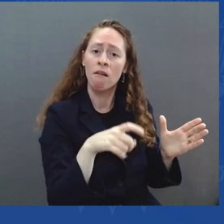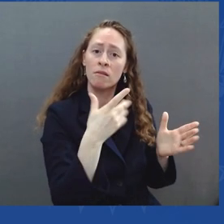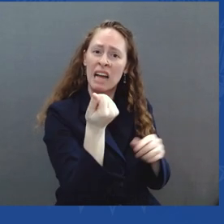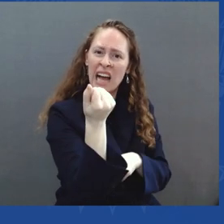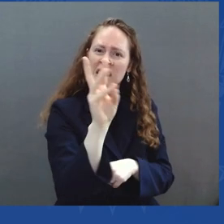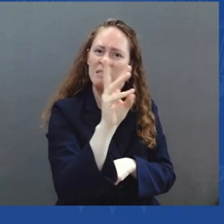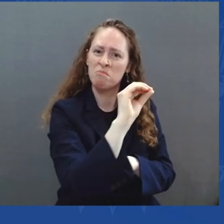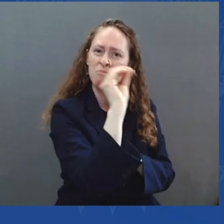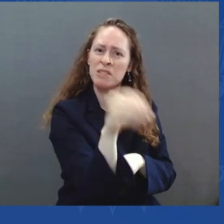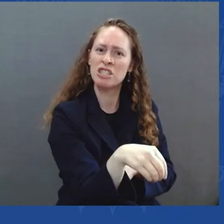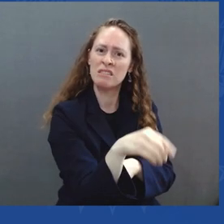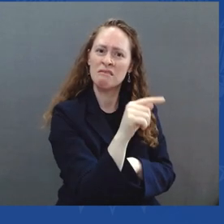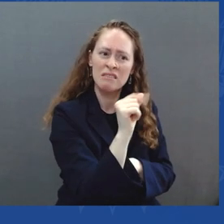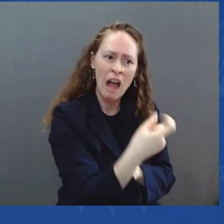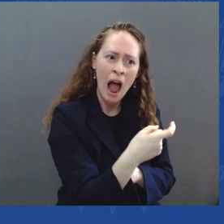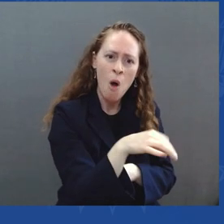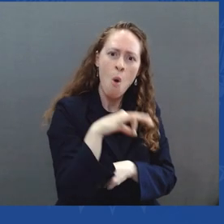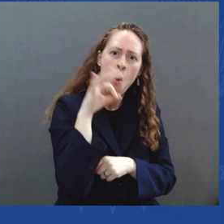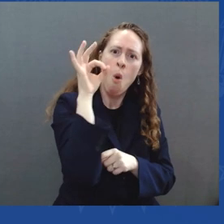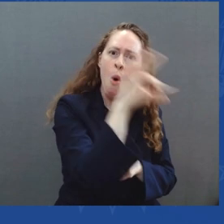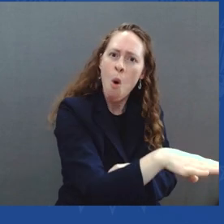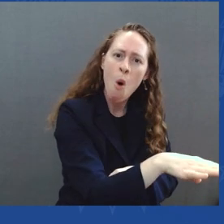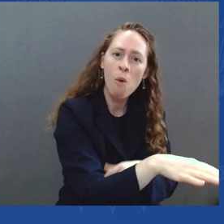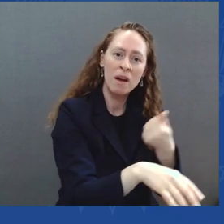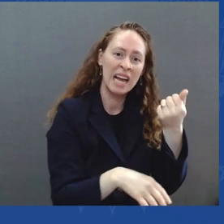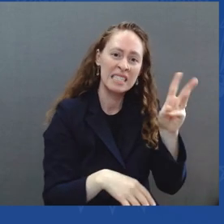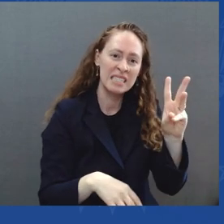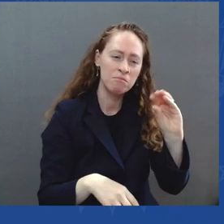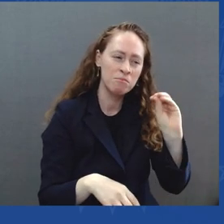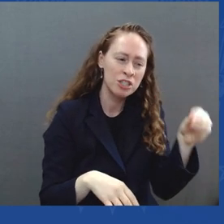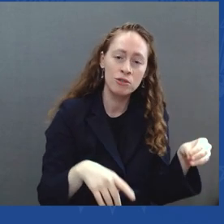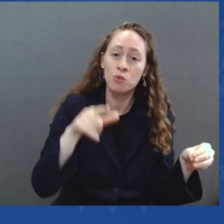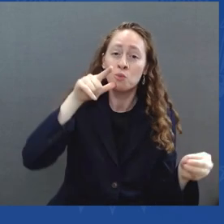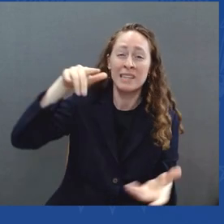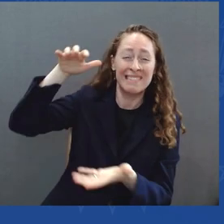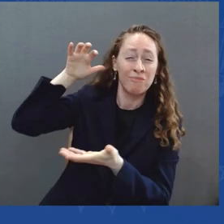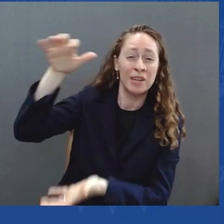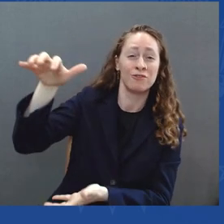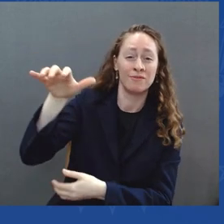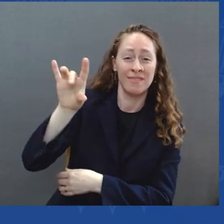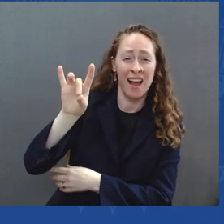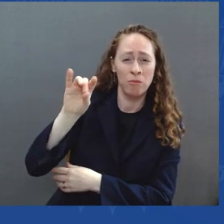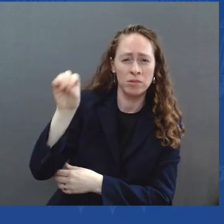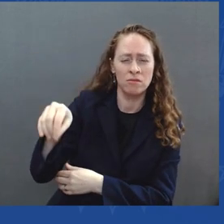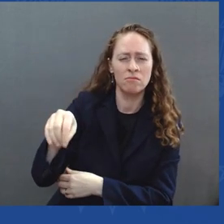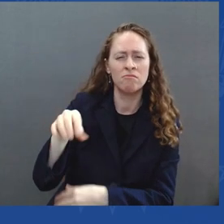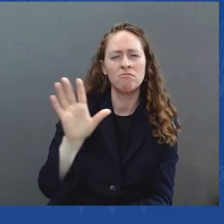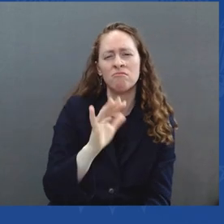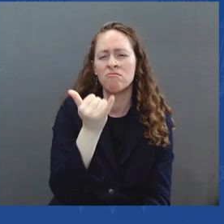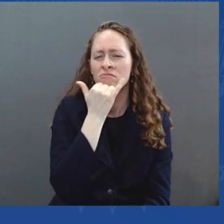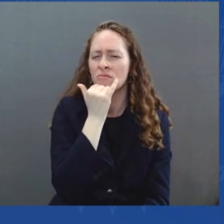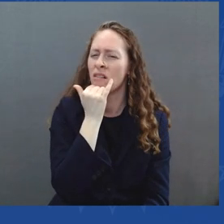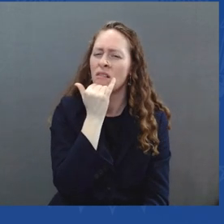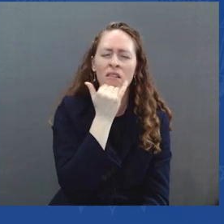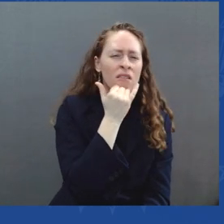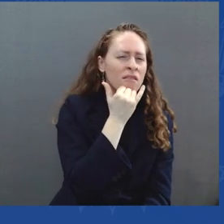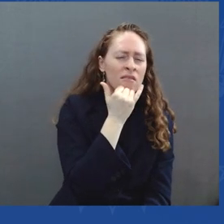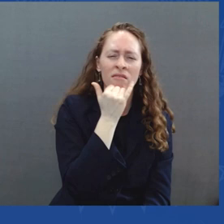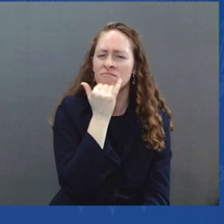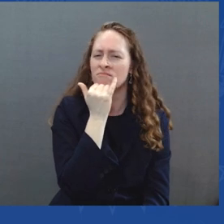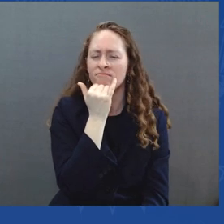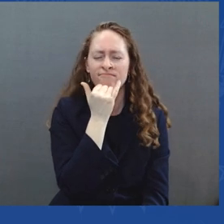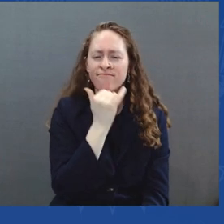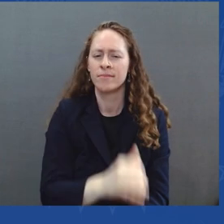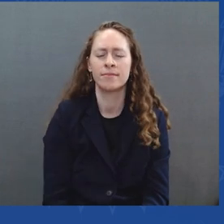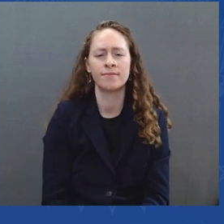billionaire pays, double the 8 percent. So my budget has a billionaire minimum tax, a 20 percent minimum